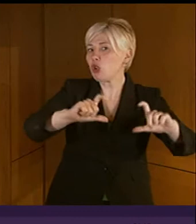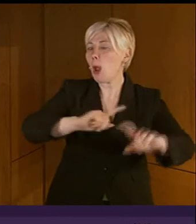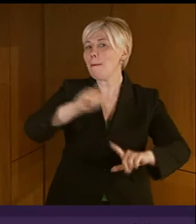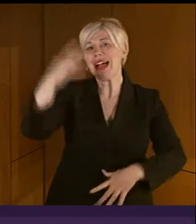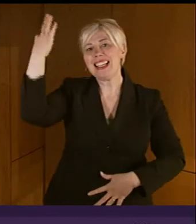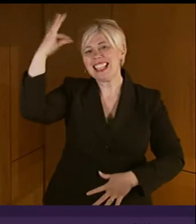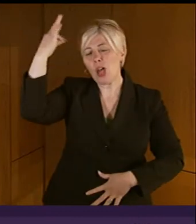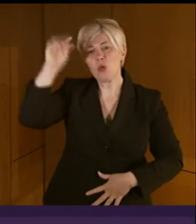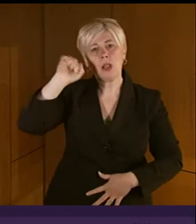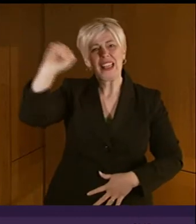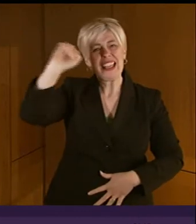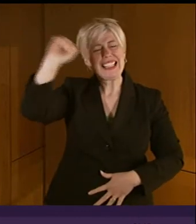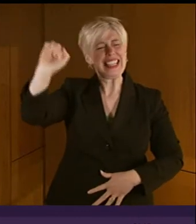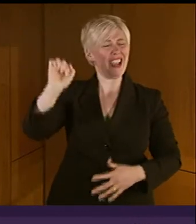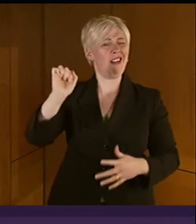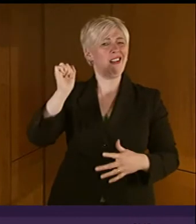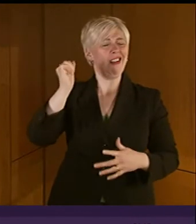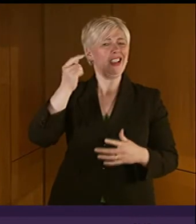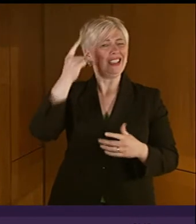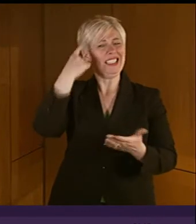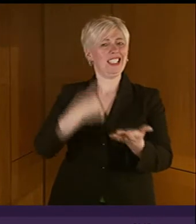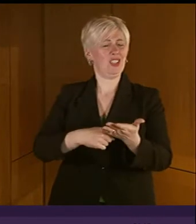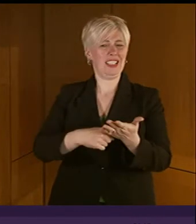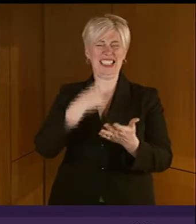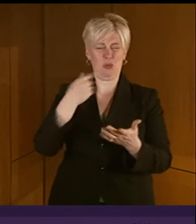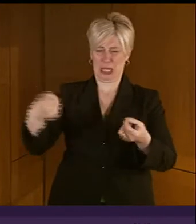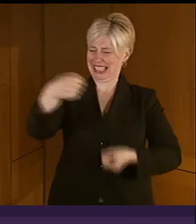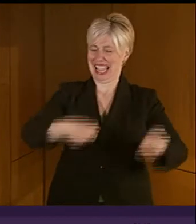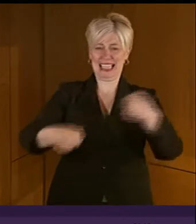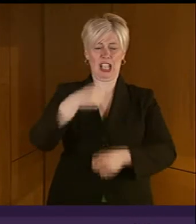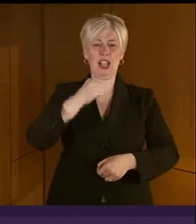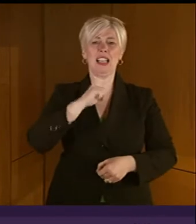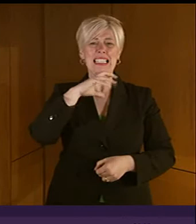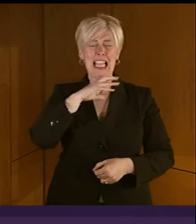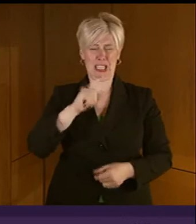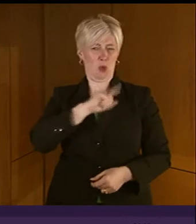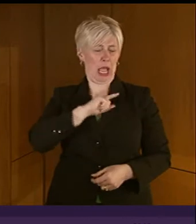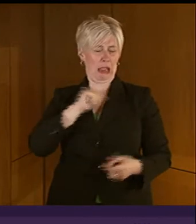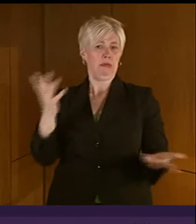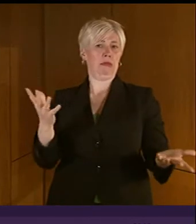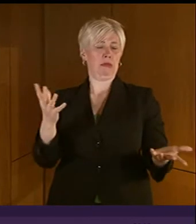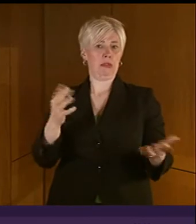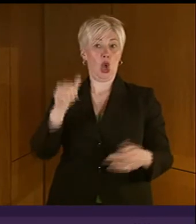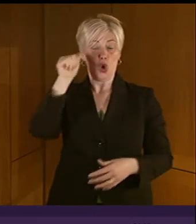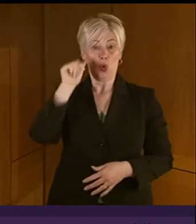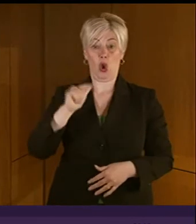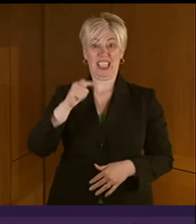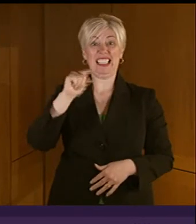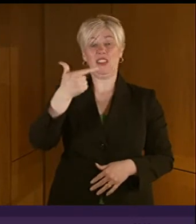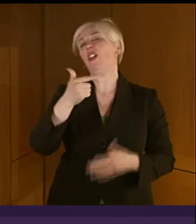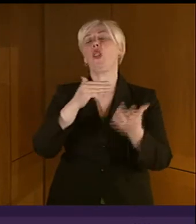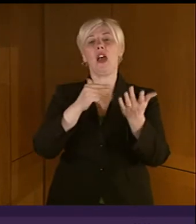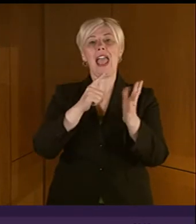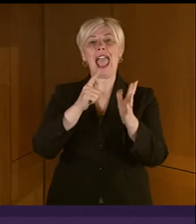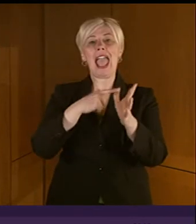described as an inflammatory press release on Saturday, announcing a new tender process. Is the Minister aware that as recently as the 7th of April, the Hebridean